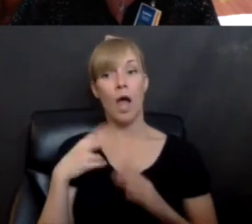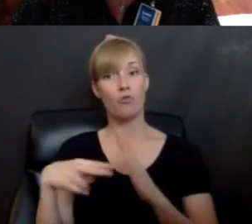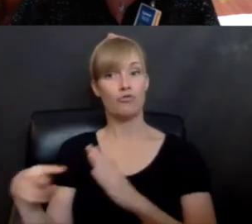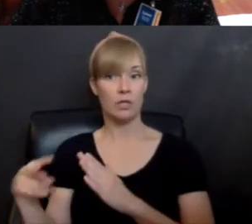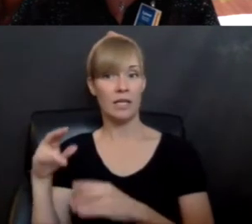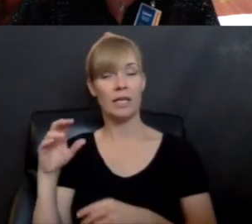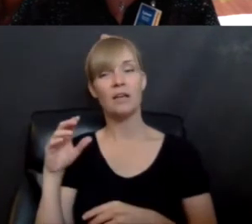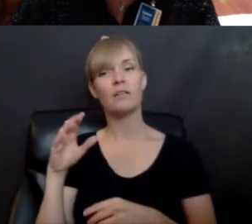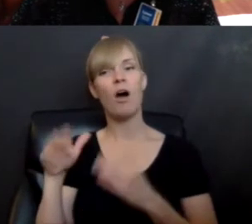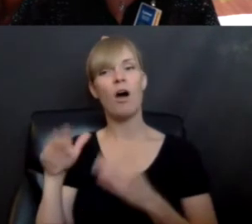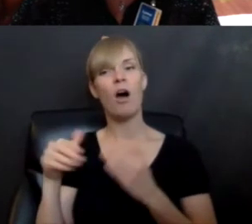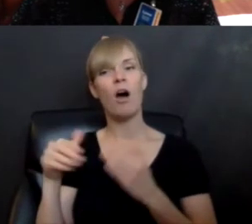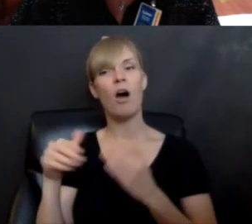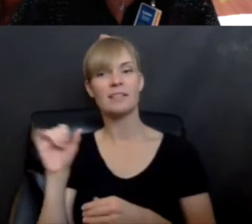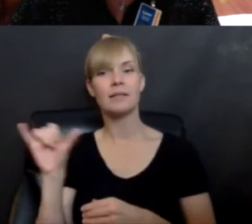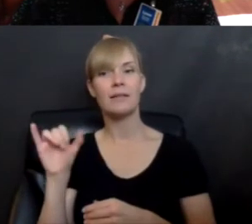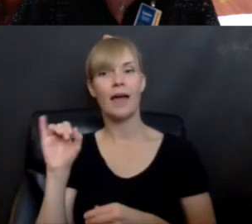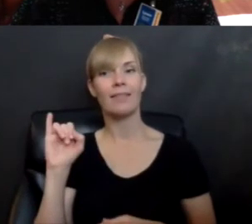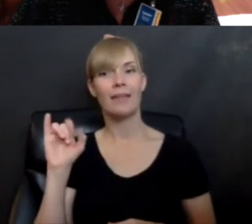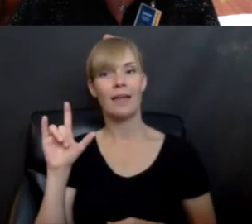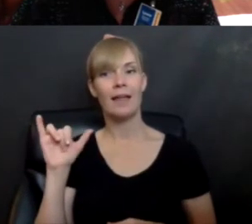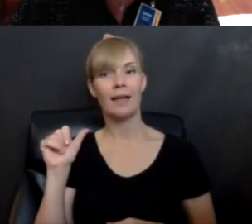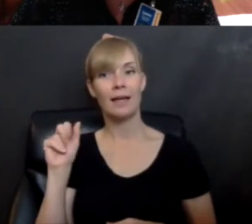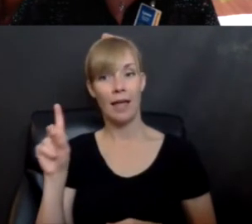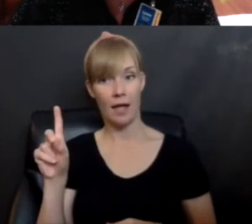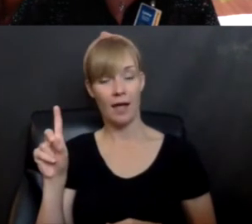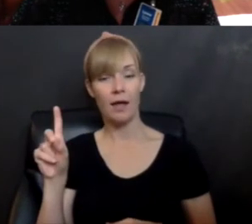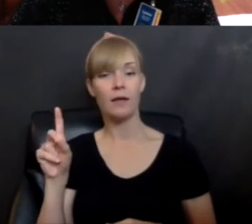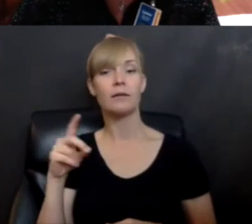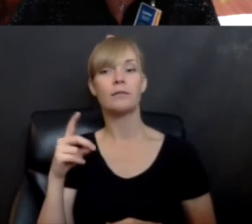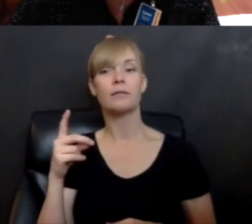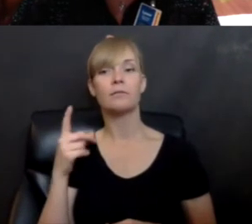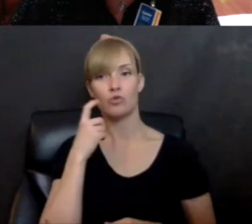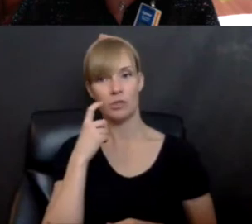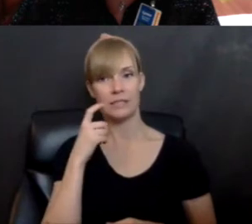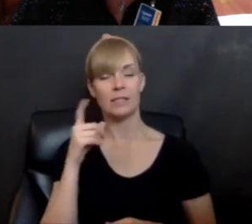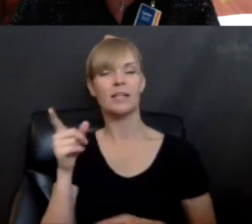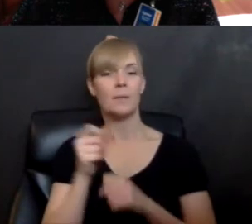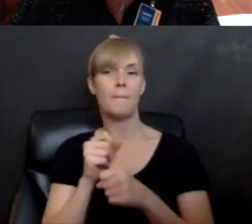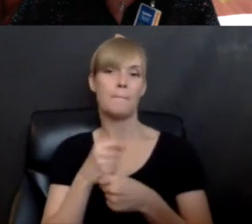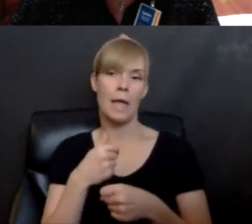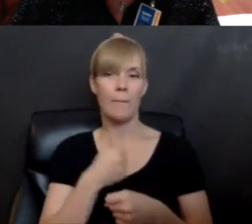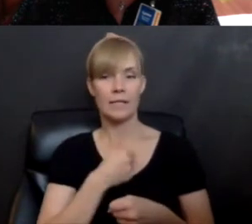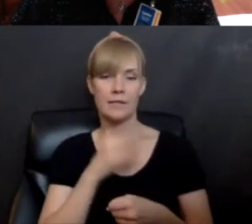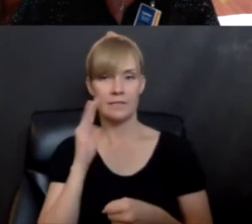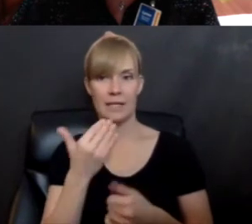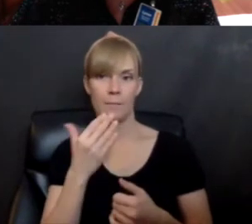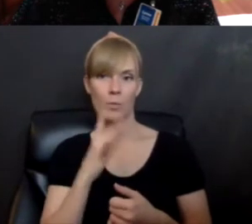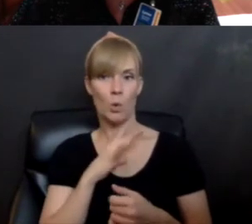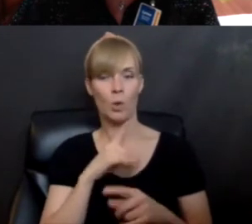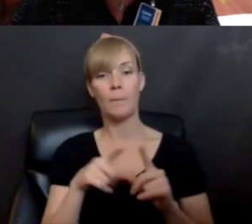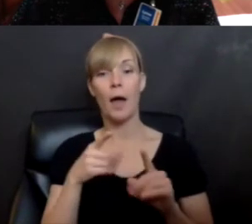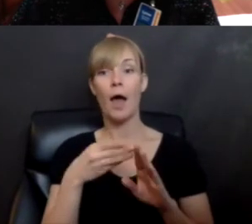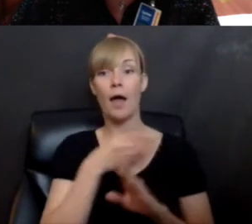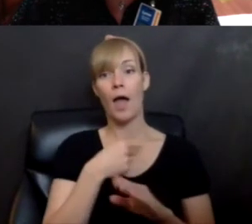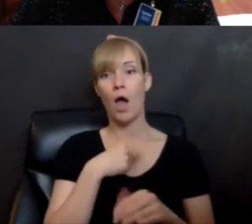the Iliad, uh, not too long ago to make myself seem cool. Um, but I would, I, I have before the one I'm reading right now, was reading